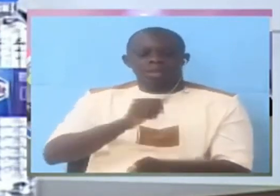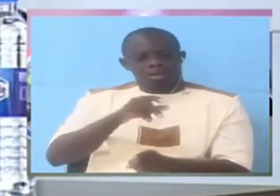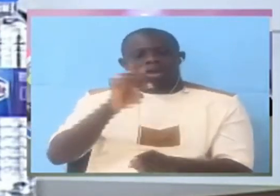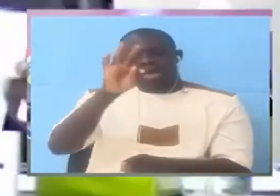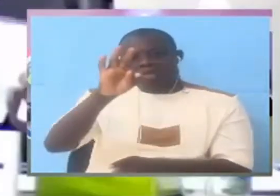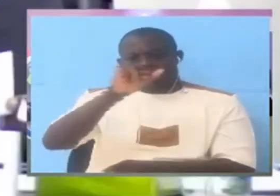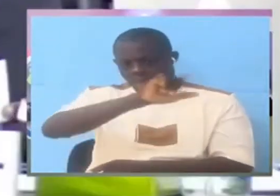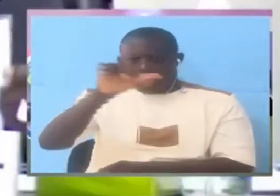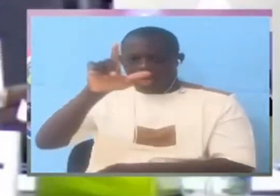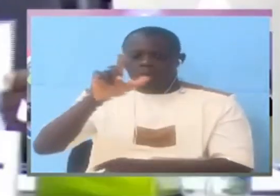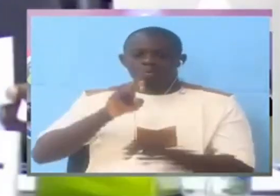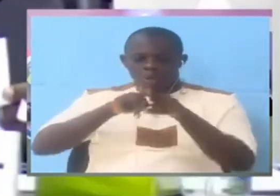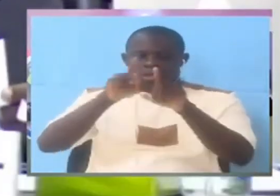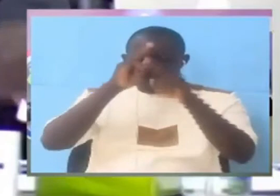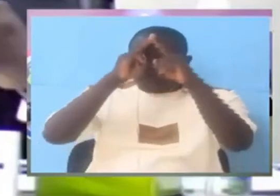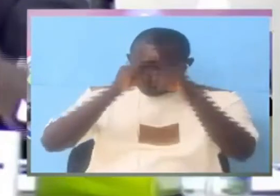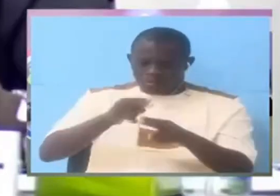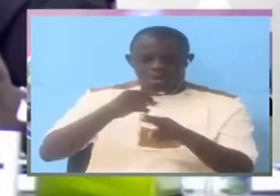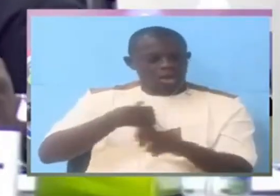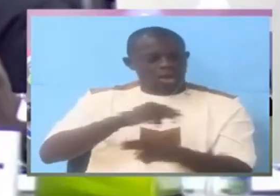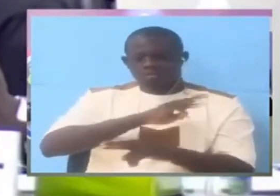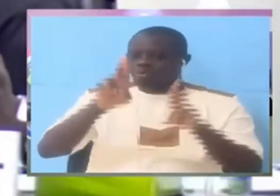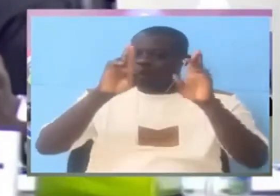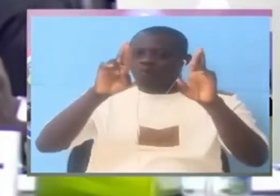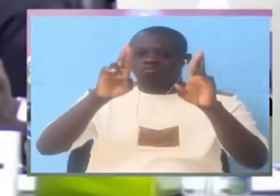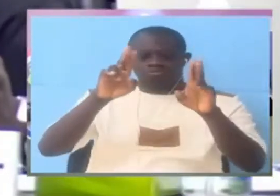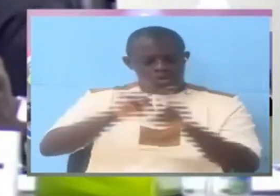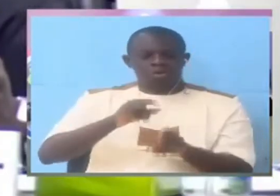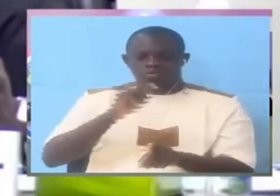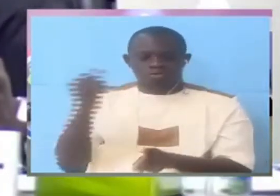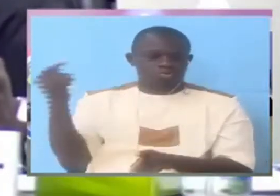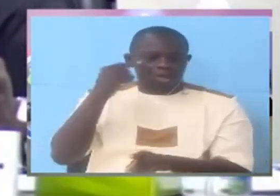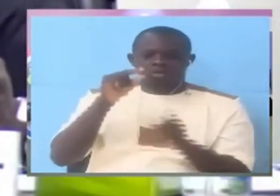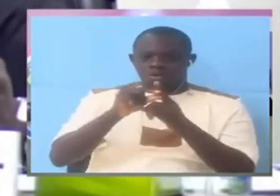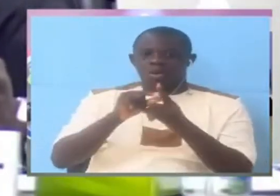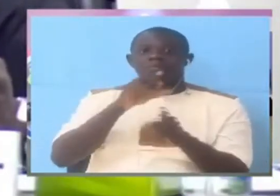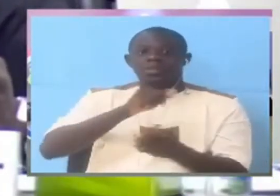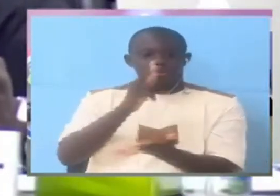Mr. Kiamam, I will not apologize for saying that.